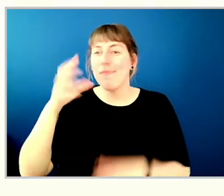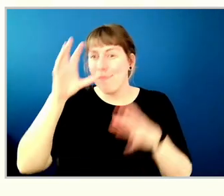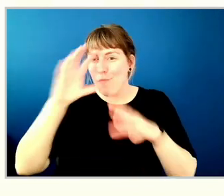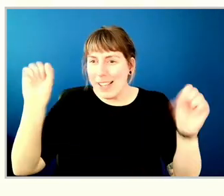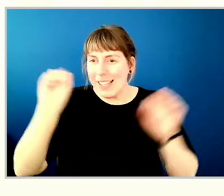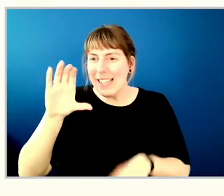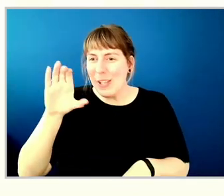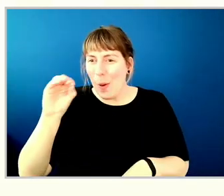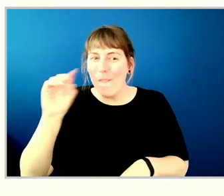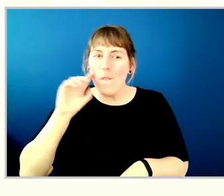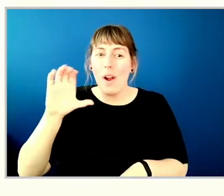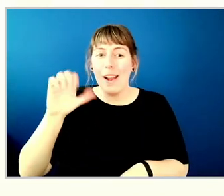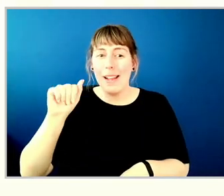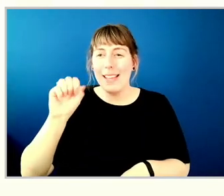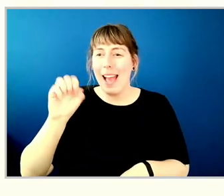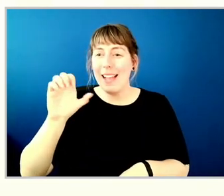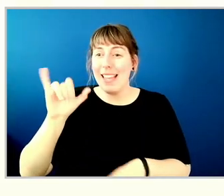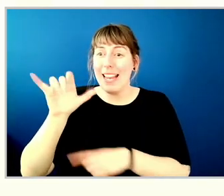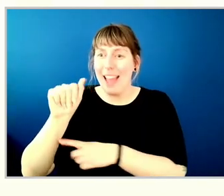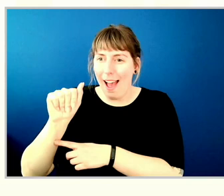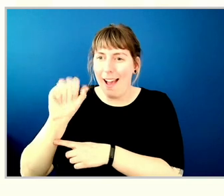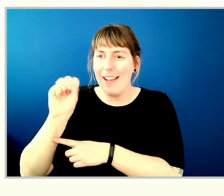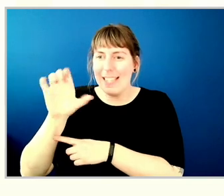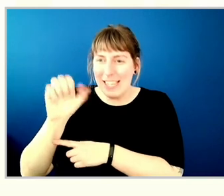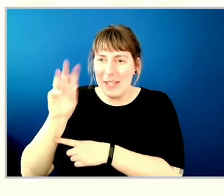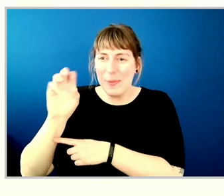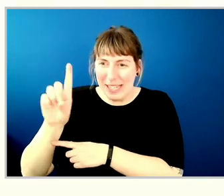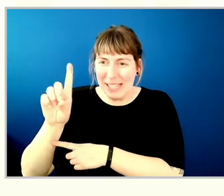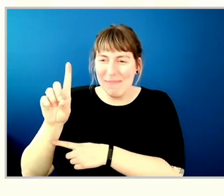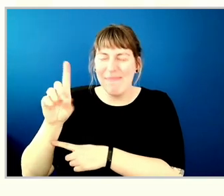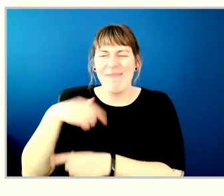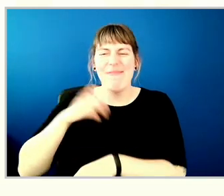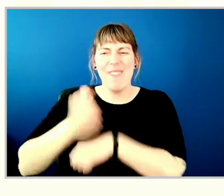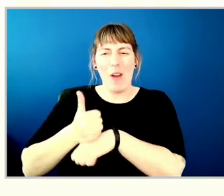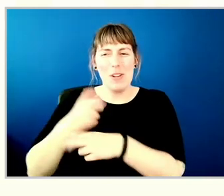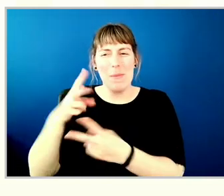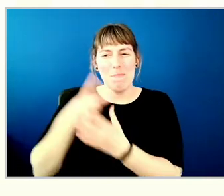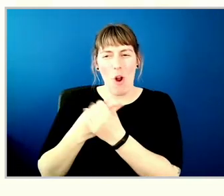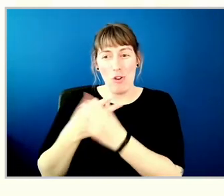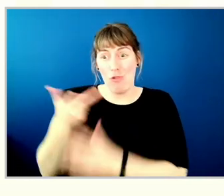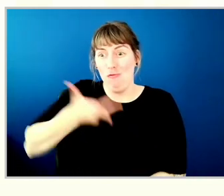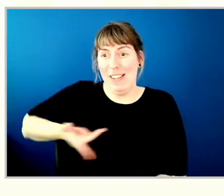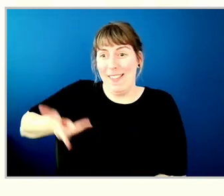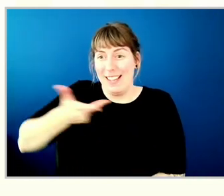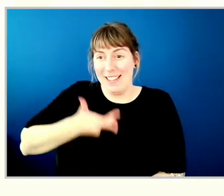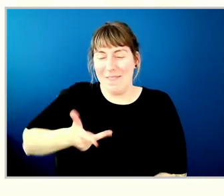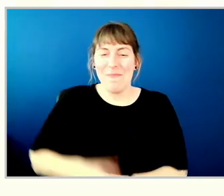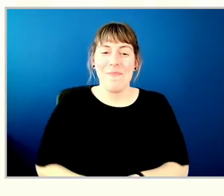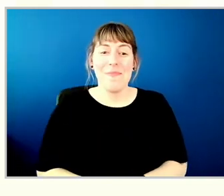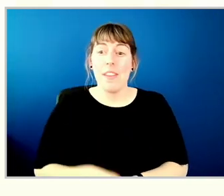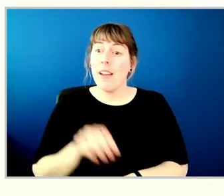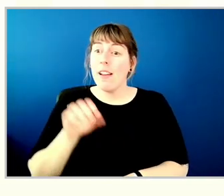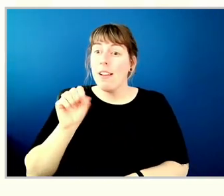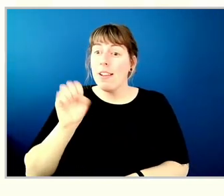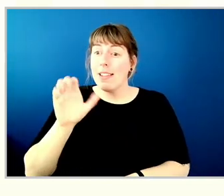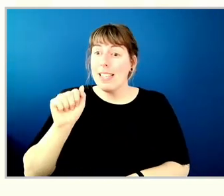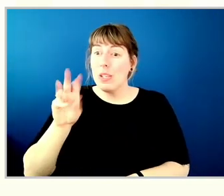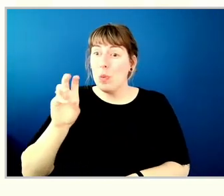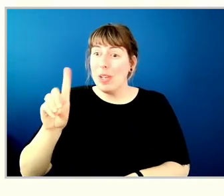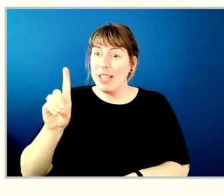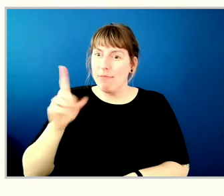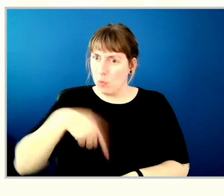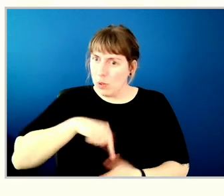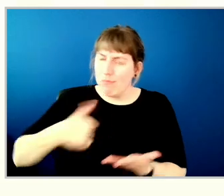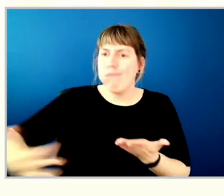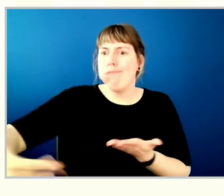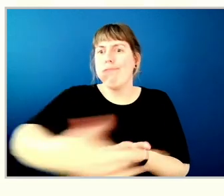cascadia seaweed and i'm one of the three founding partners cascadia seaweed is growing to be the largest ocean cultivator